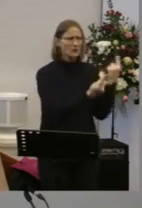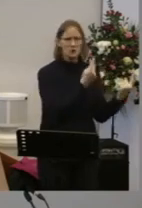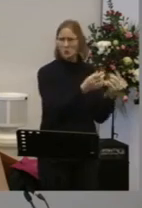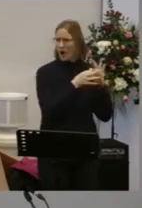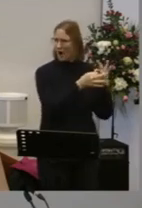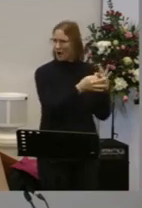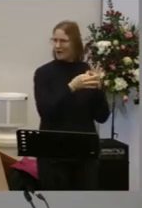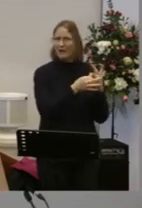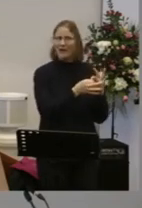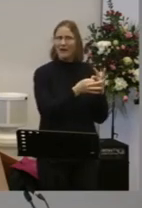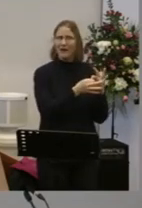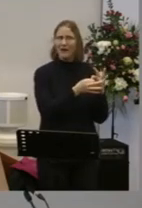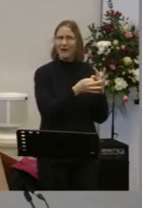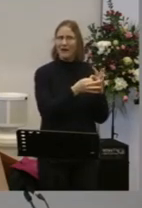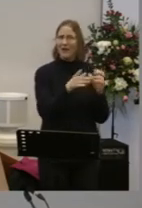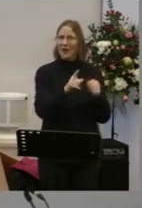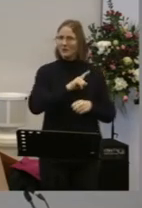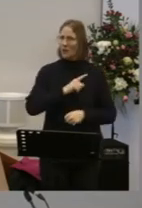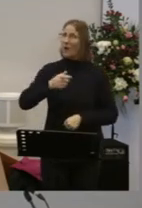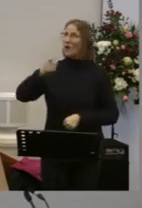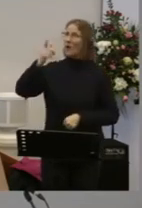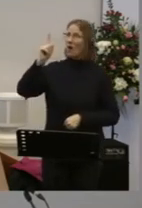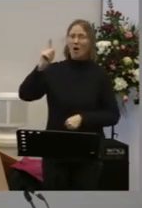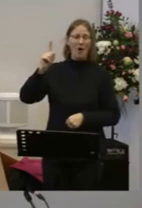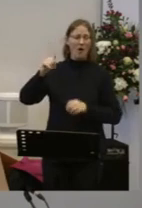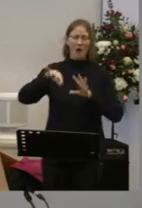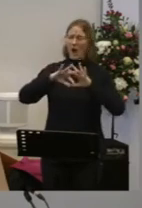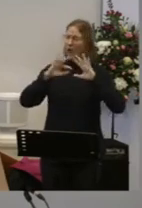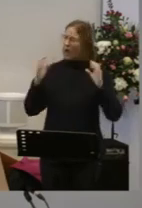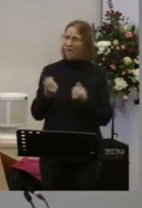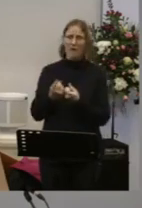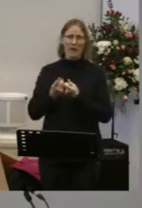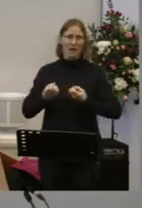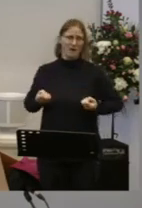That he spent what he needed to spend Money, no object